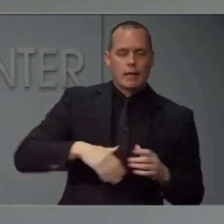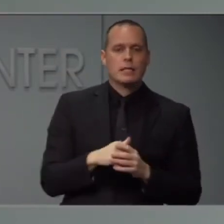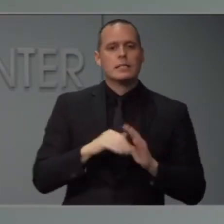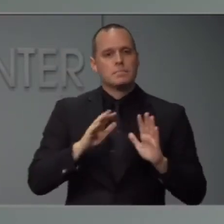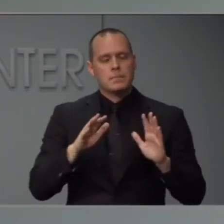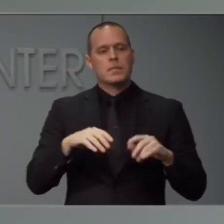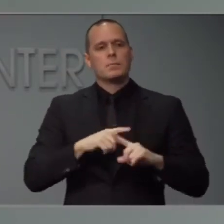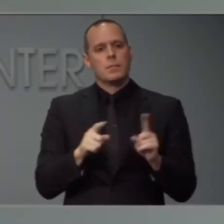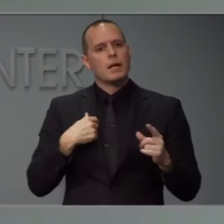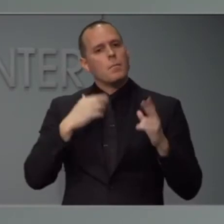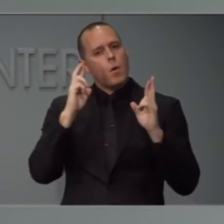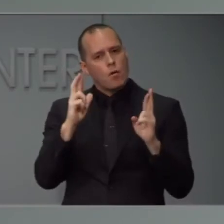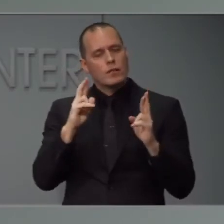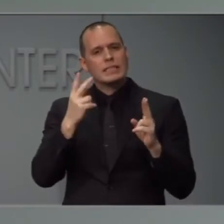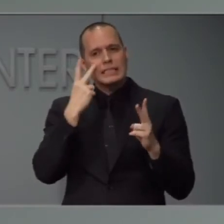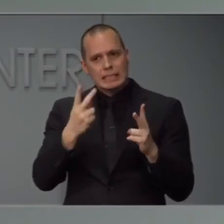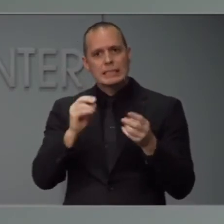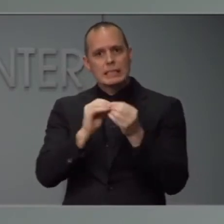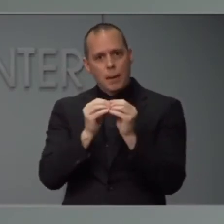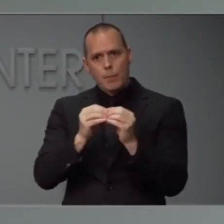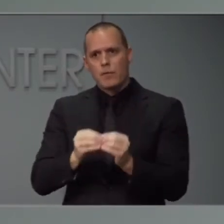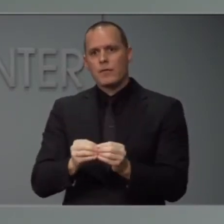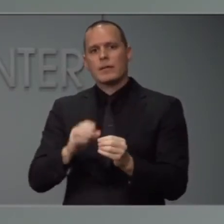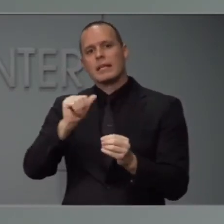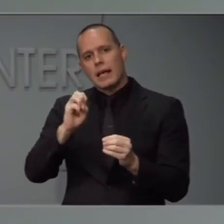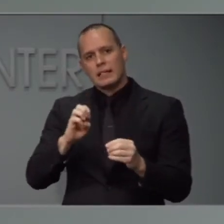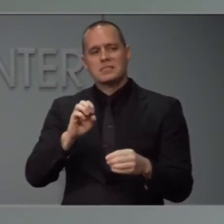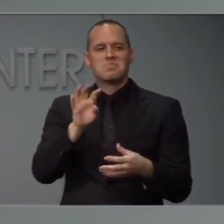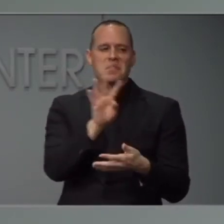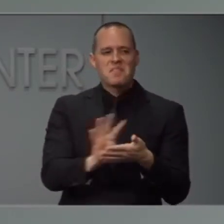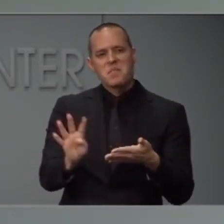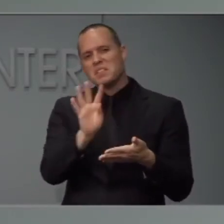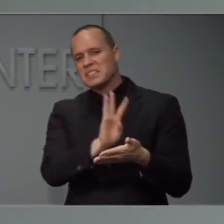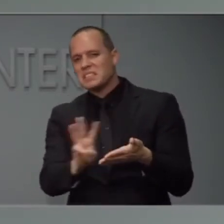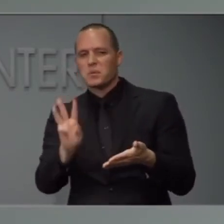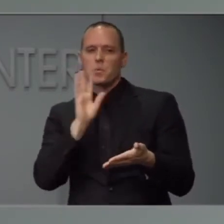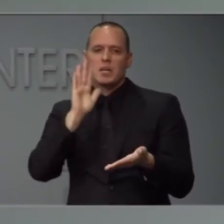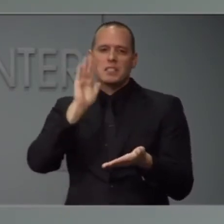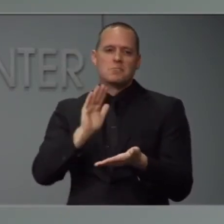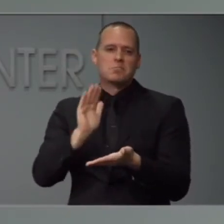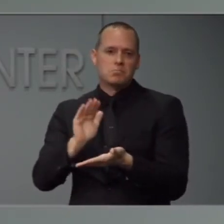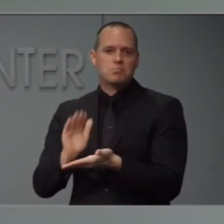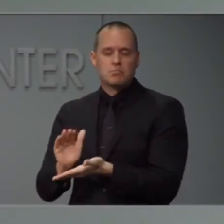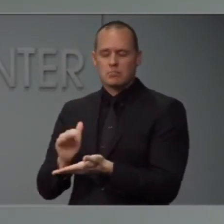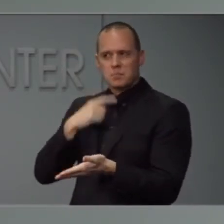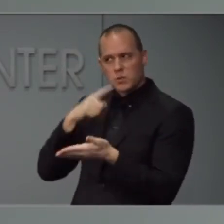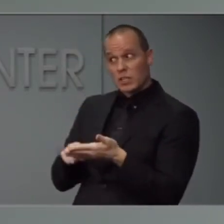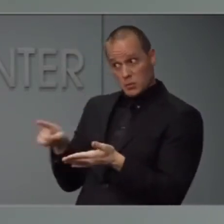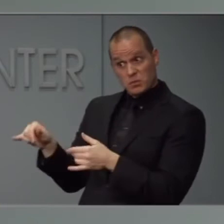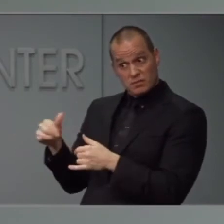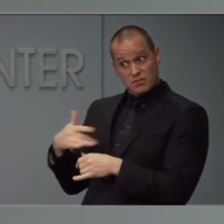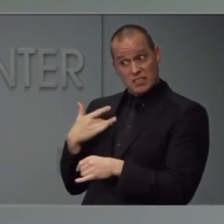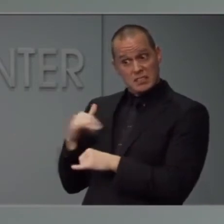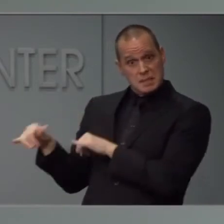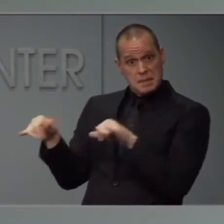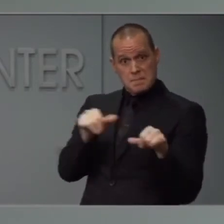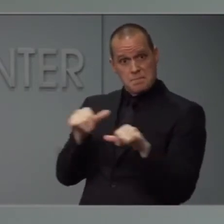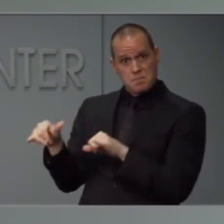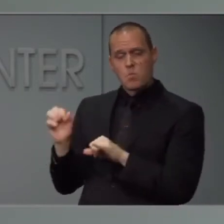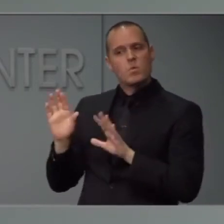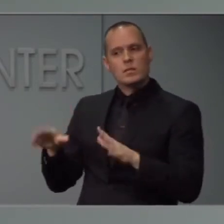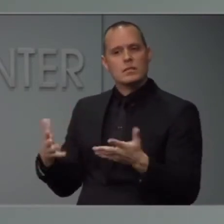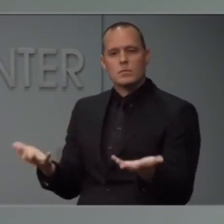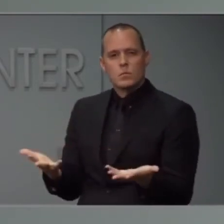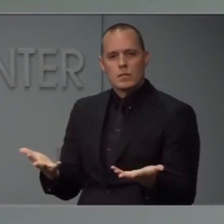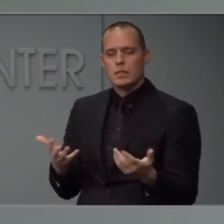hopefully see a decline in cases in the next four to six weeks. So I wanted to check with you. Is that what you are seeing? Is this because